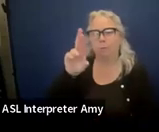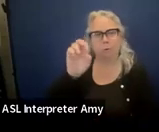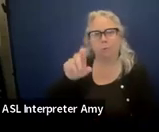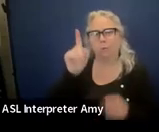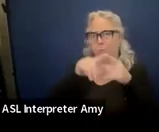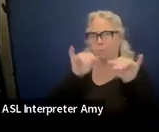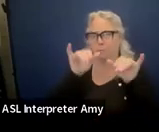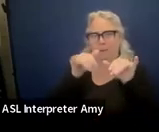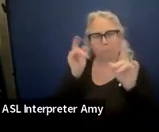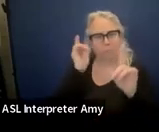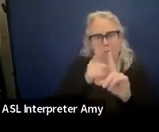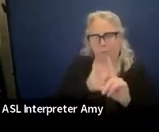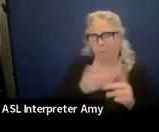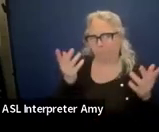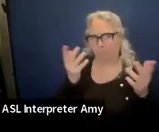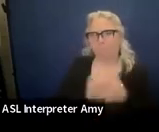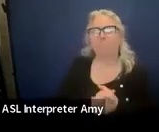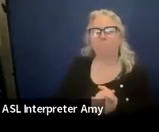goals.